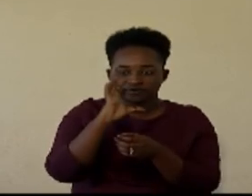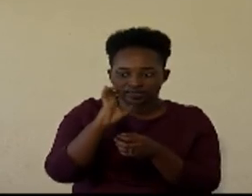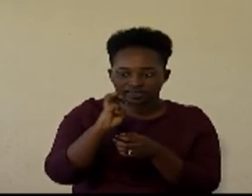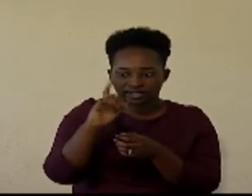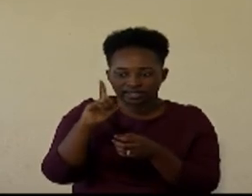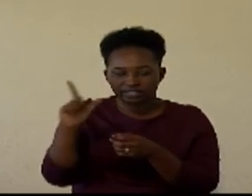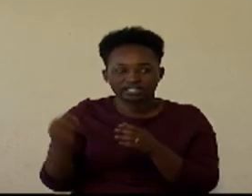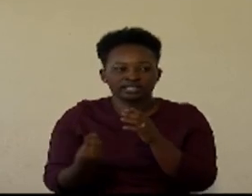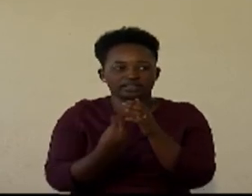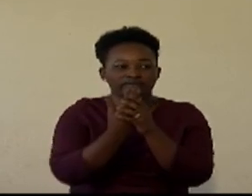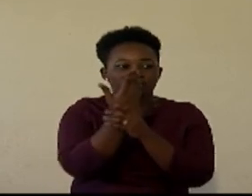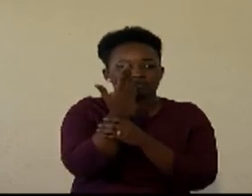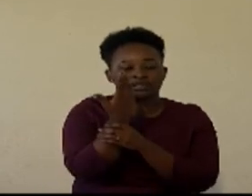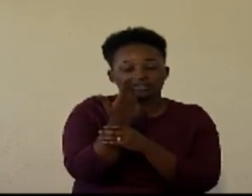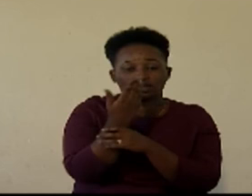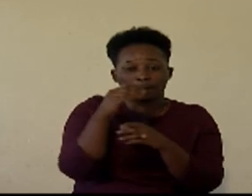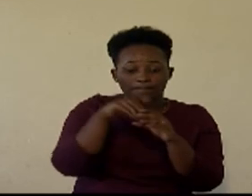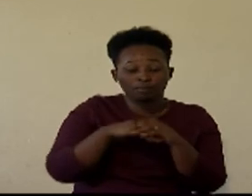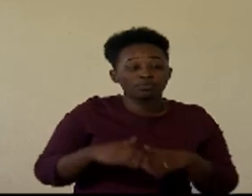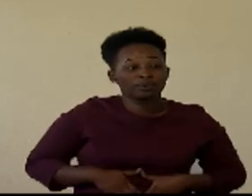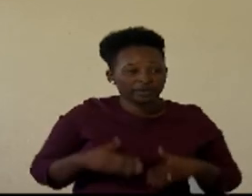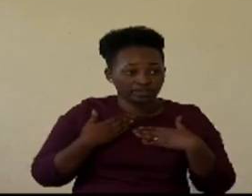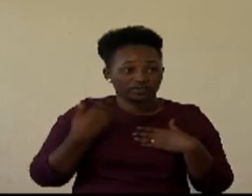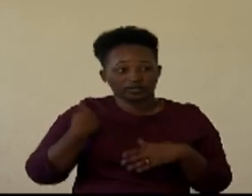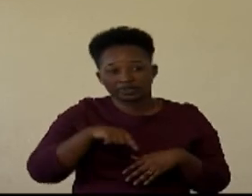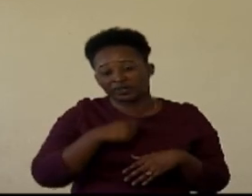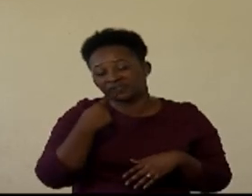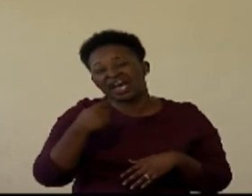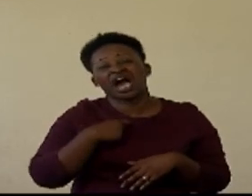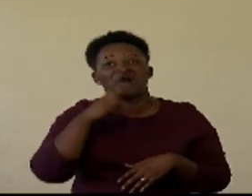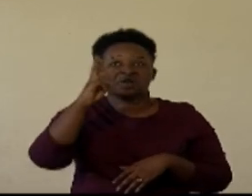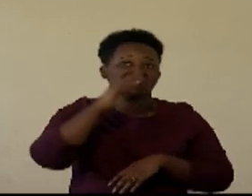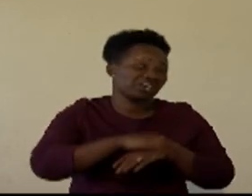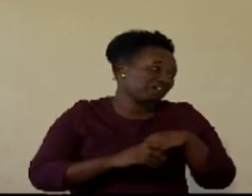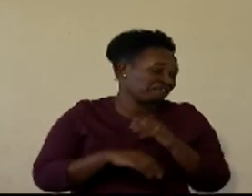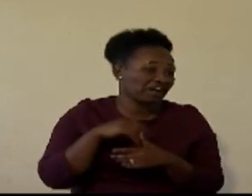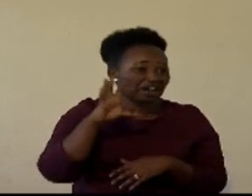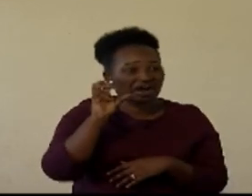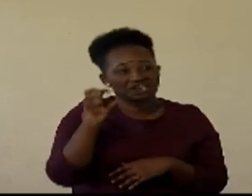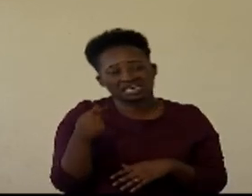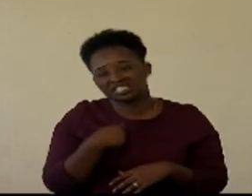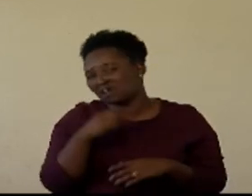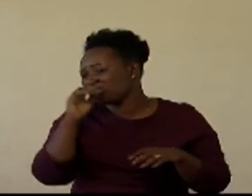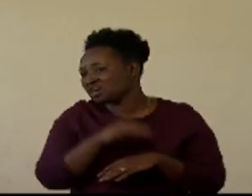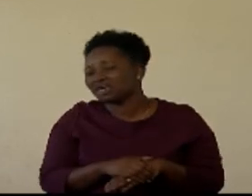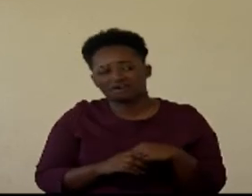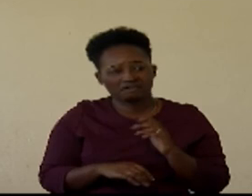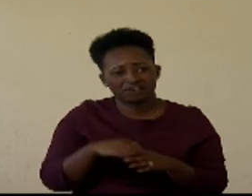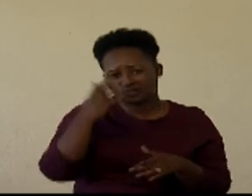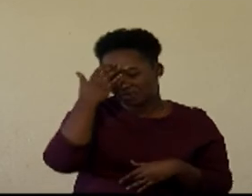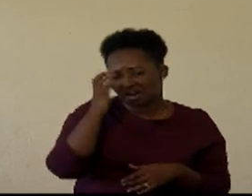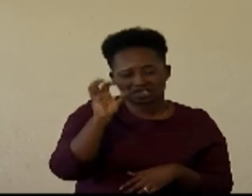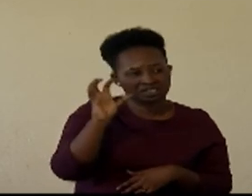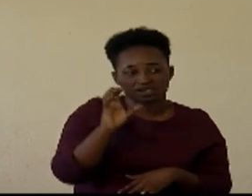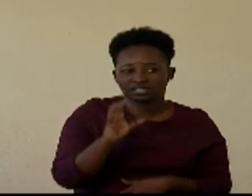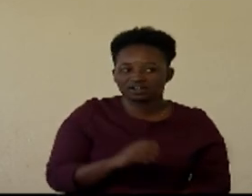in life at any part of the body so you're going to say that I'll never have lung cancer I'll never have cancer in the intestines I'll never have cancer of the colon